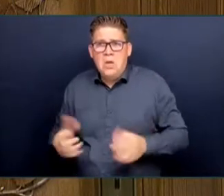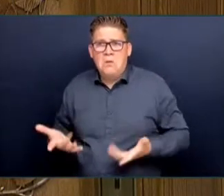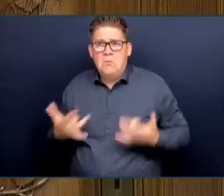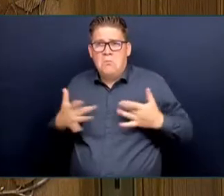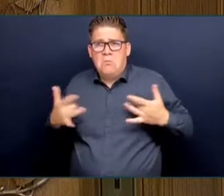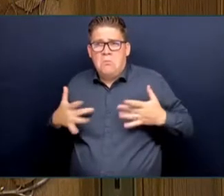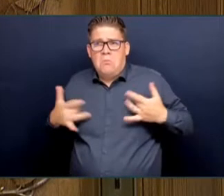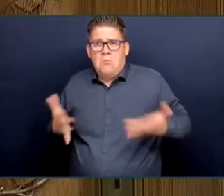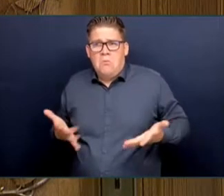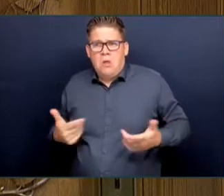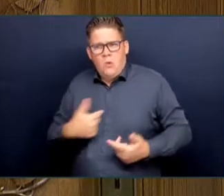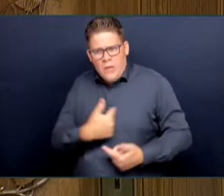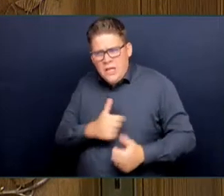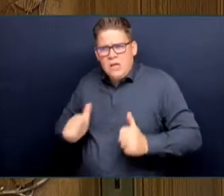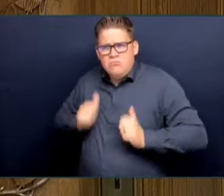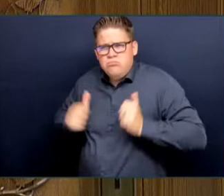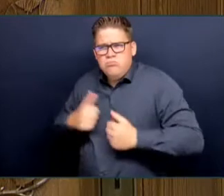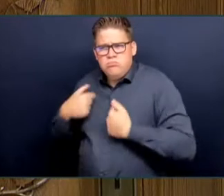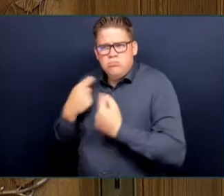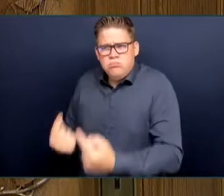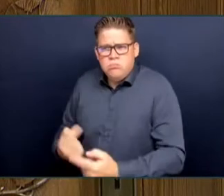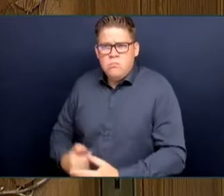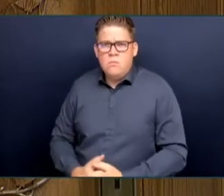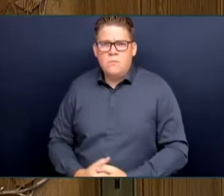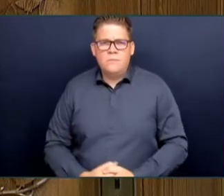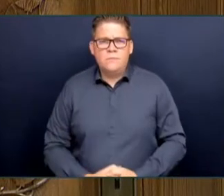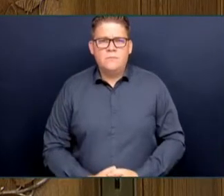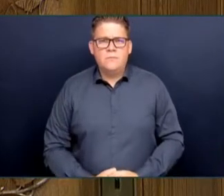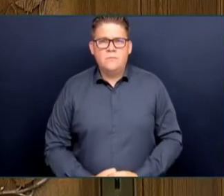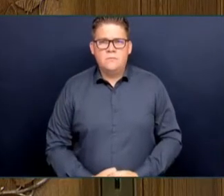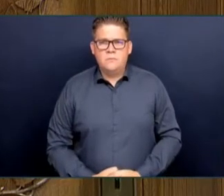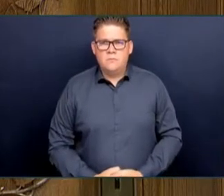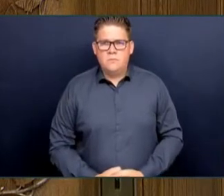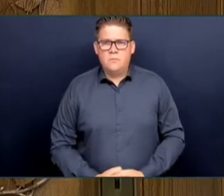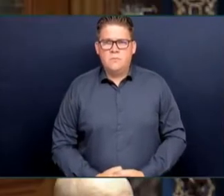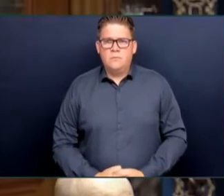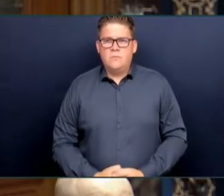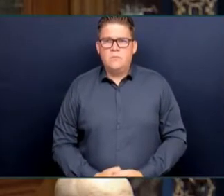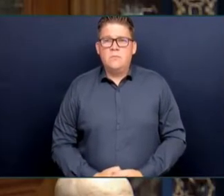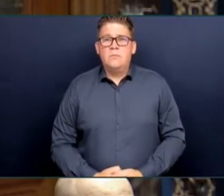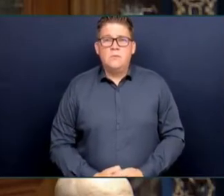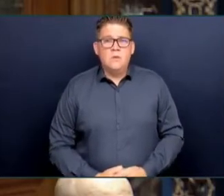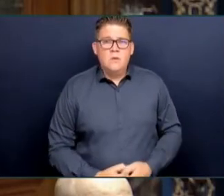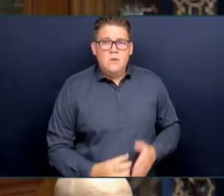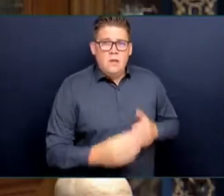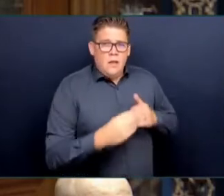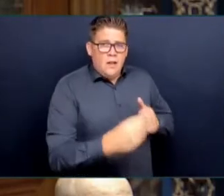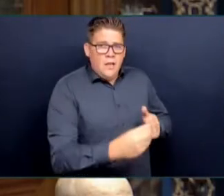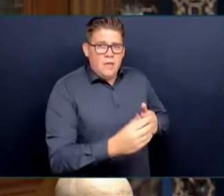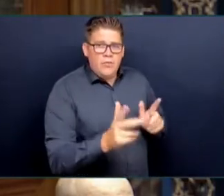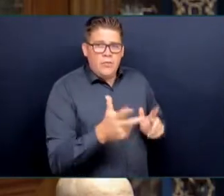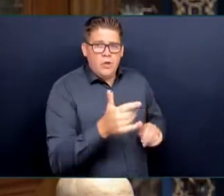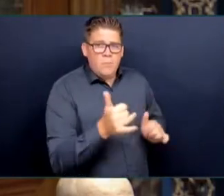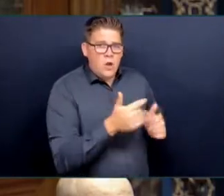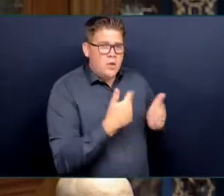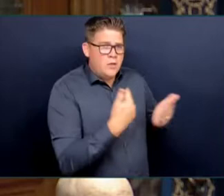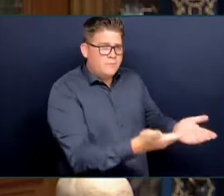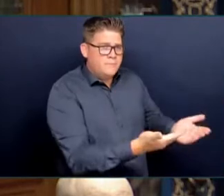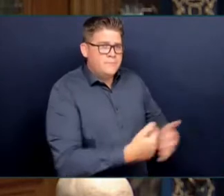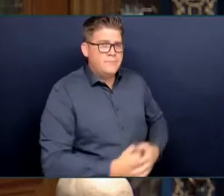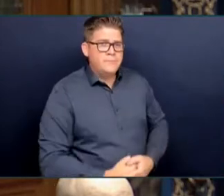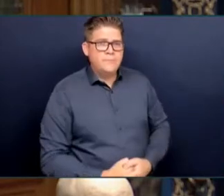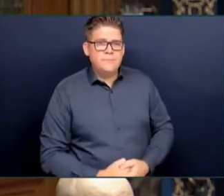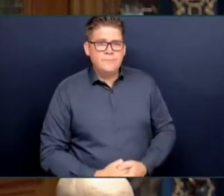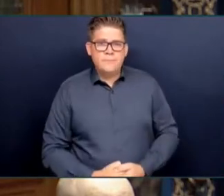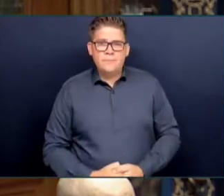Leader of the Third Party. Thank you, Honourable Speaker. We do indeed have a lot of overlapping emergencies in this province. I'd like to take a